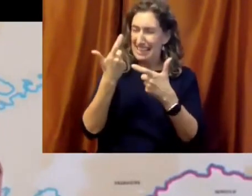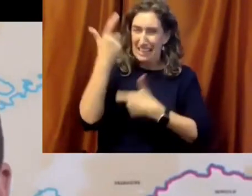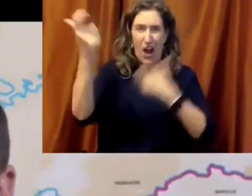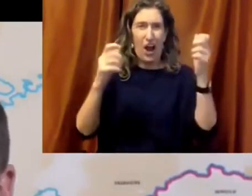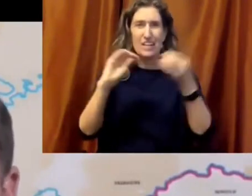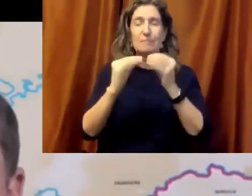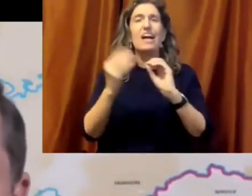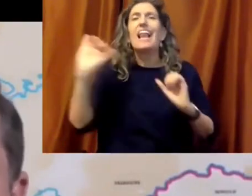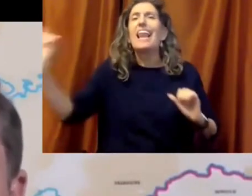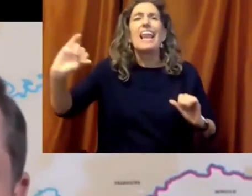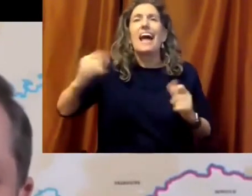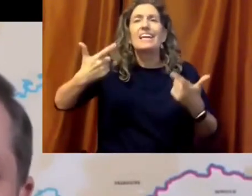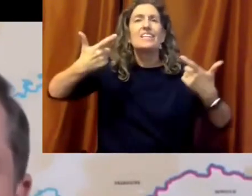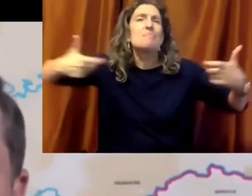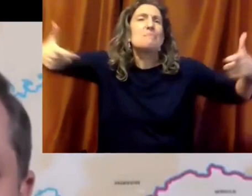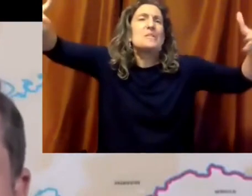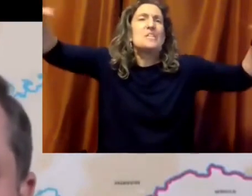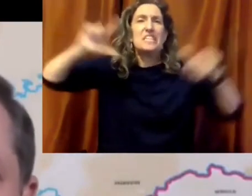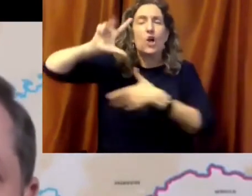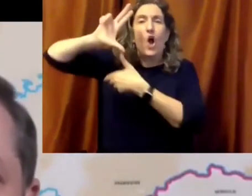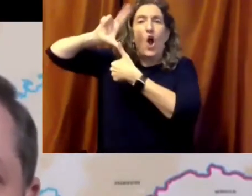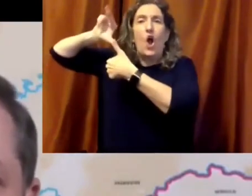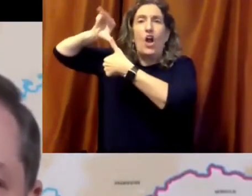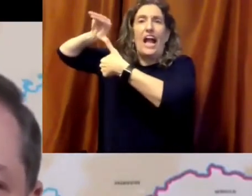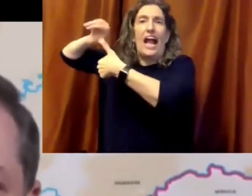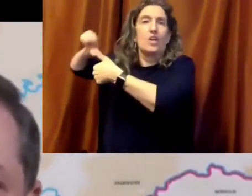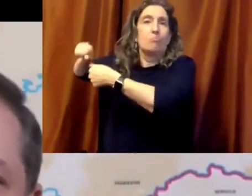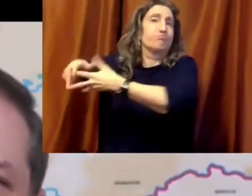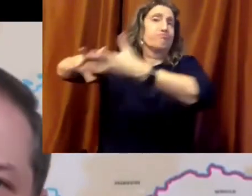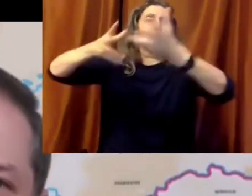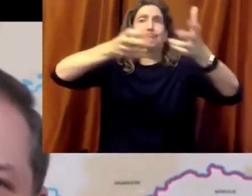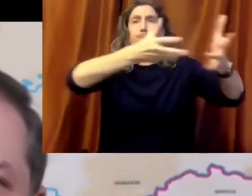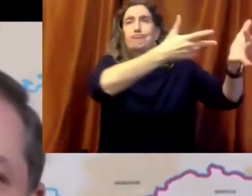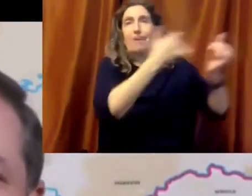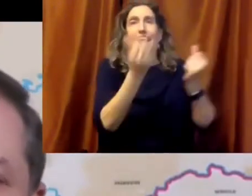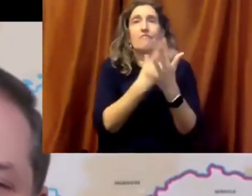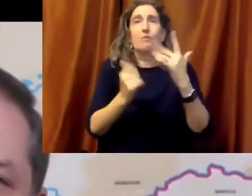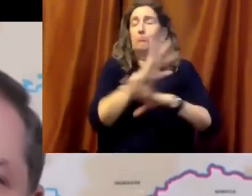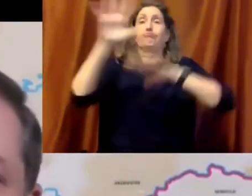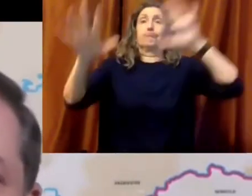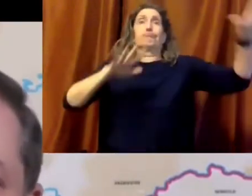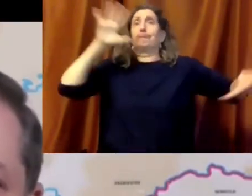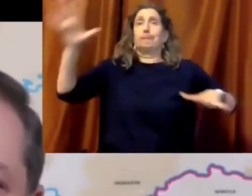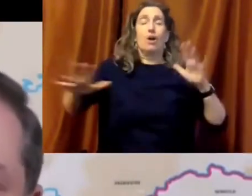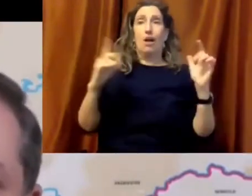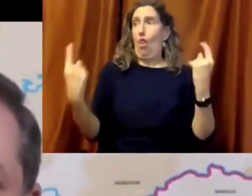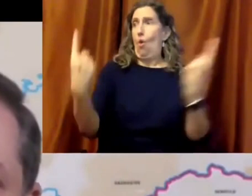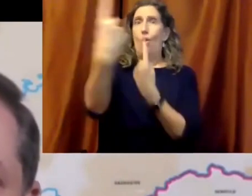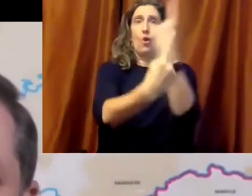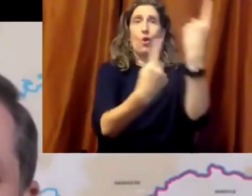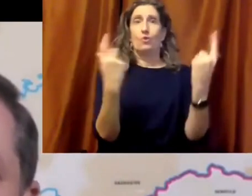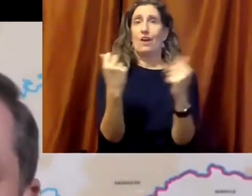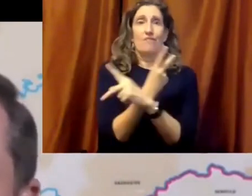of us was cast into boats to do the best we could. Of course, existing inequalities were laid bare and exacerbated by the